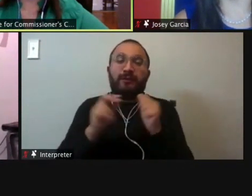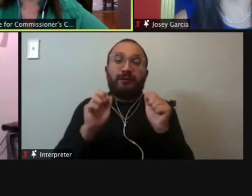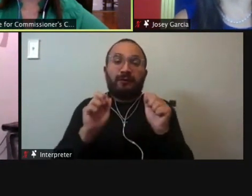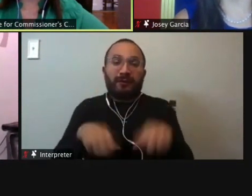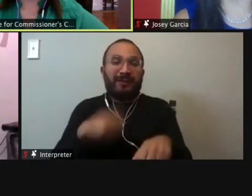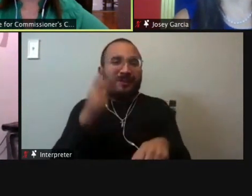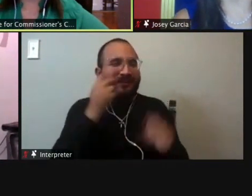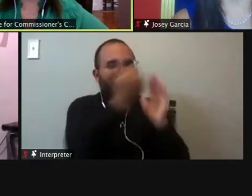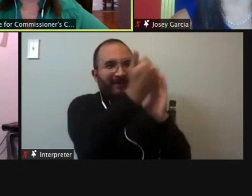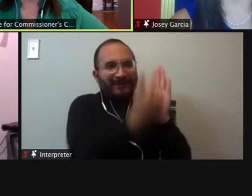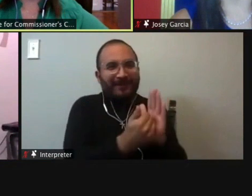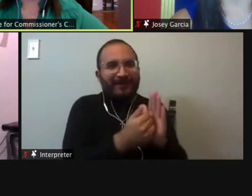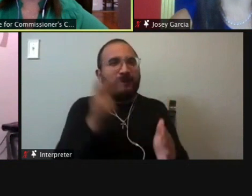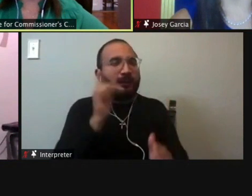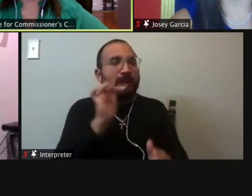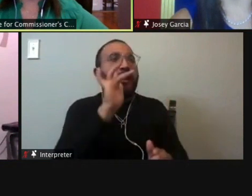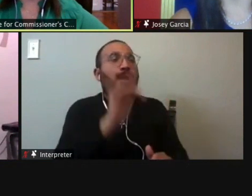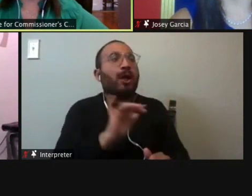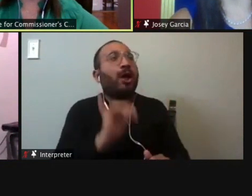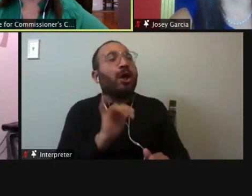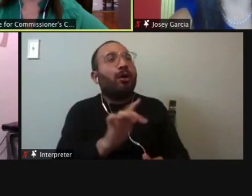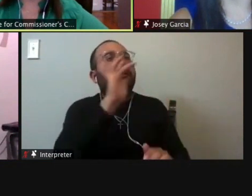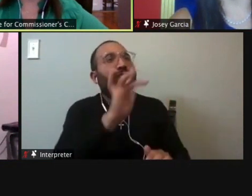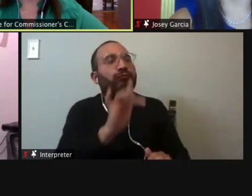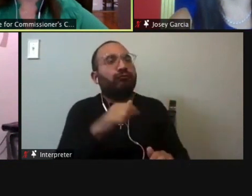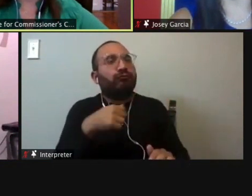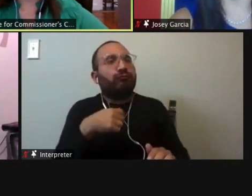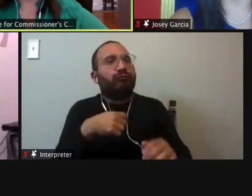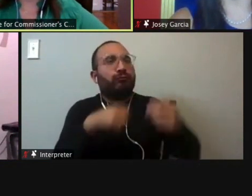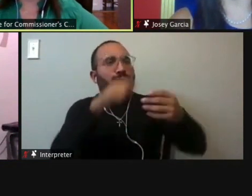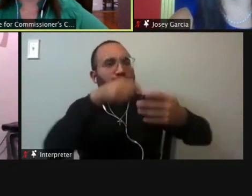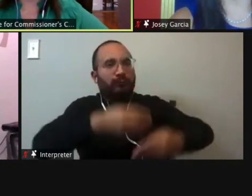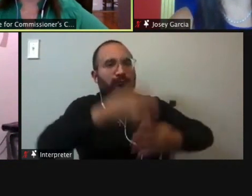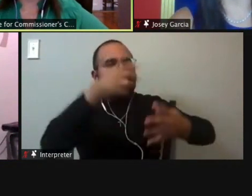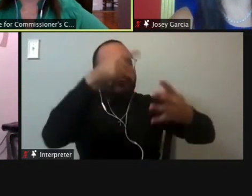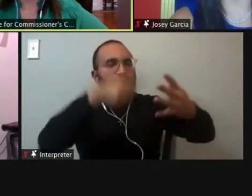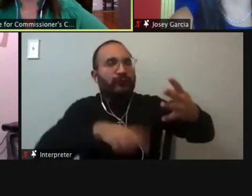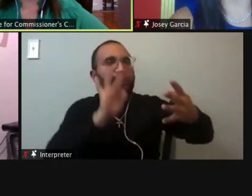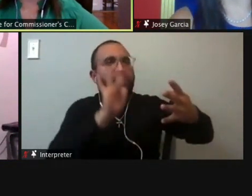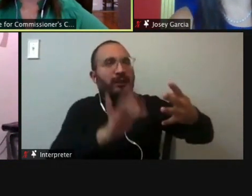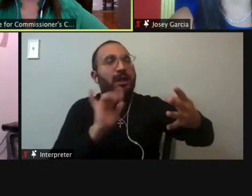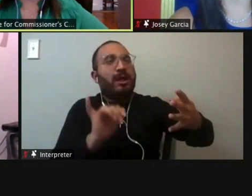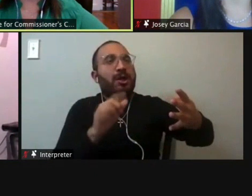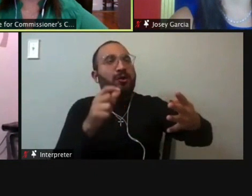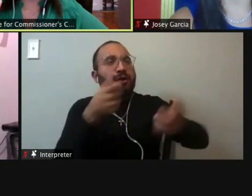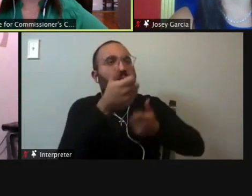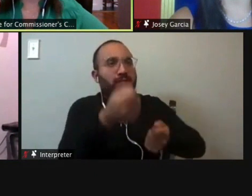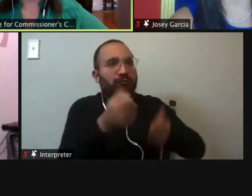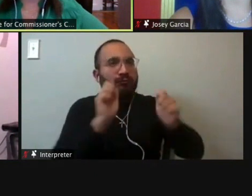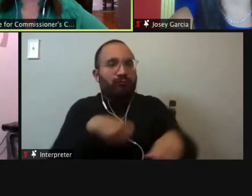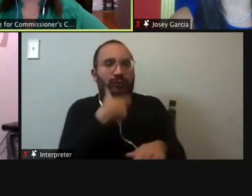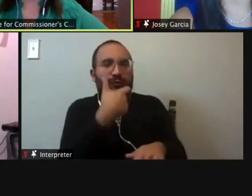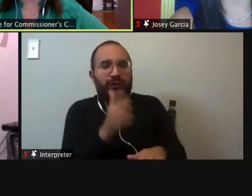you can, you can take a look and say, oh, okay, this, this applies to something I'm interested in or where I live or that sort of thing. And you can, you can